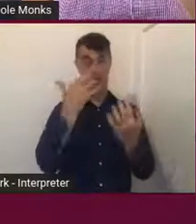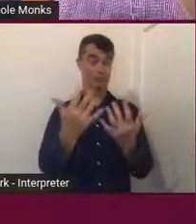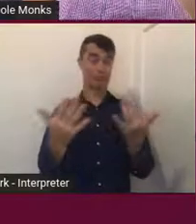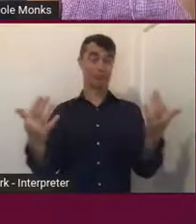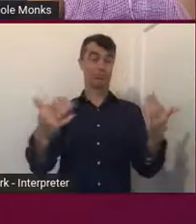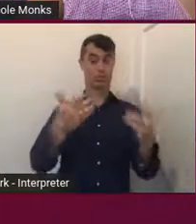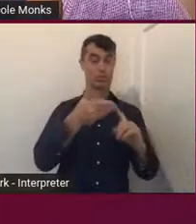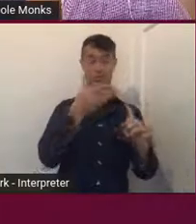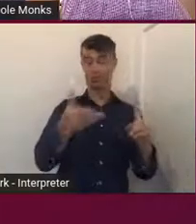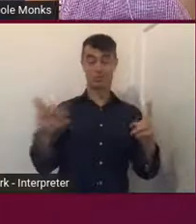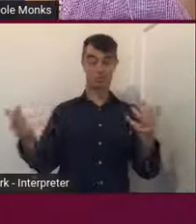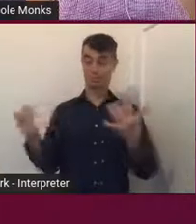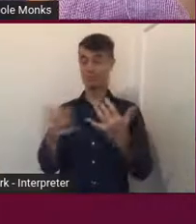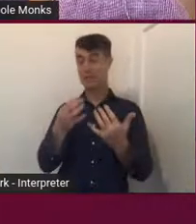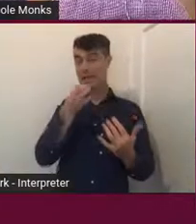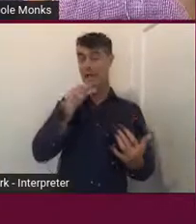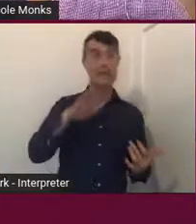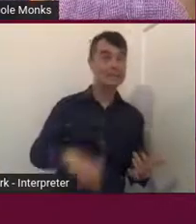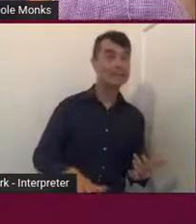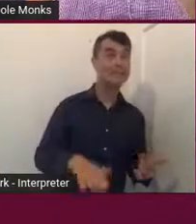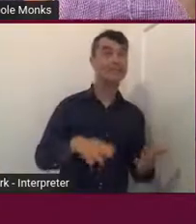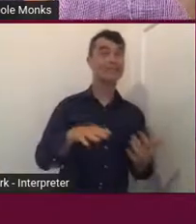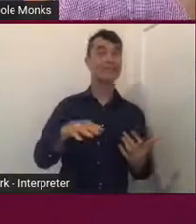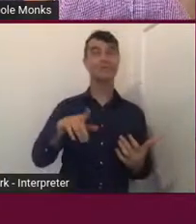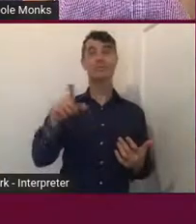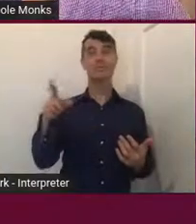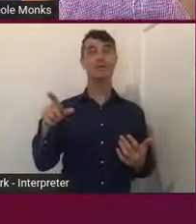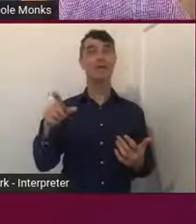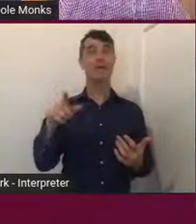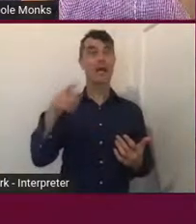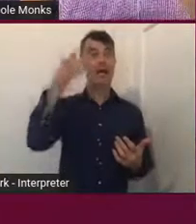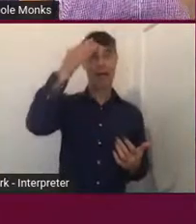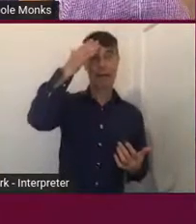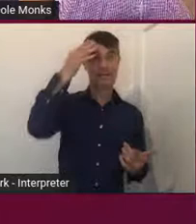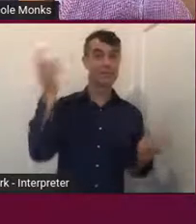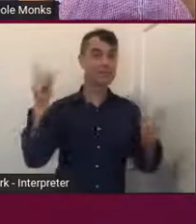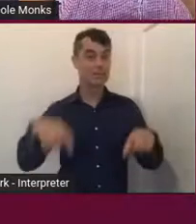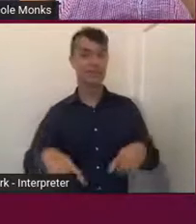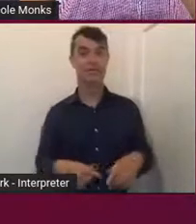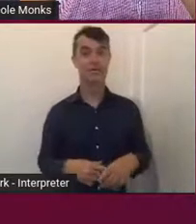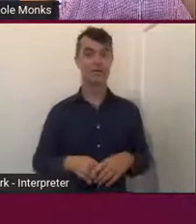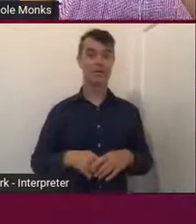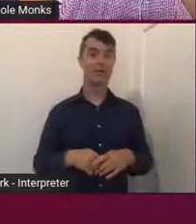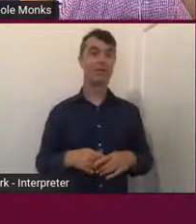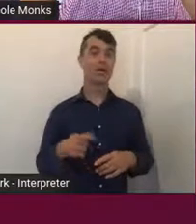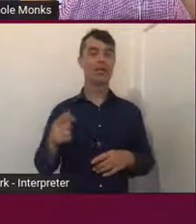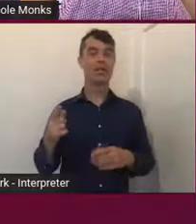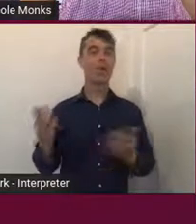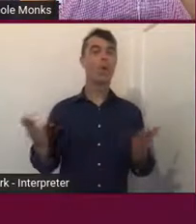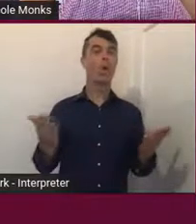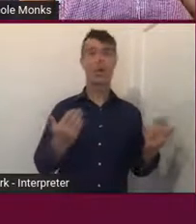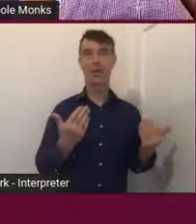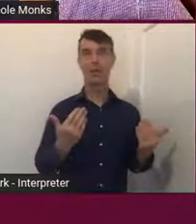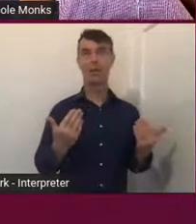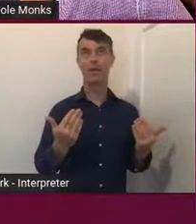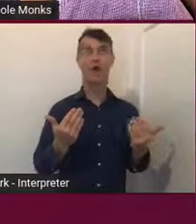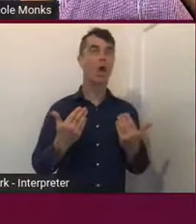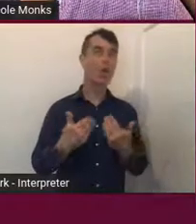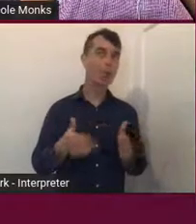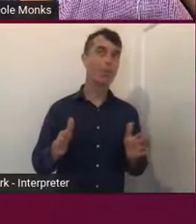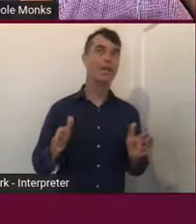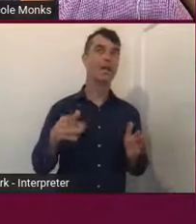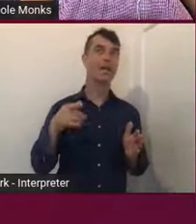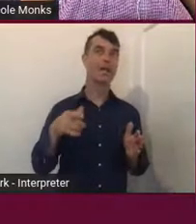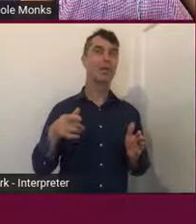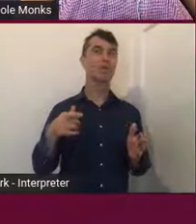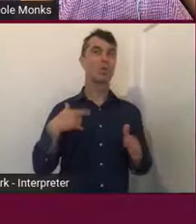So, there was tiny little kids to our, you know, elders there. And they were welcoming, you know, opening and welcoming us